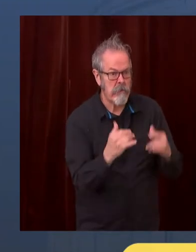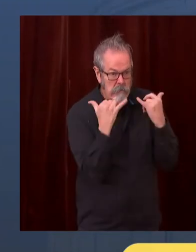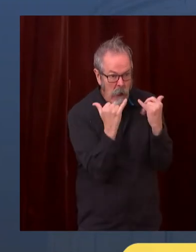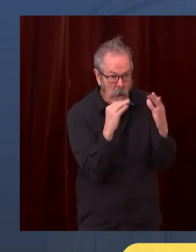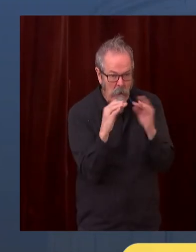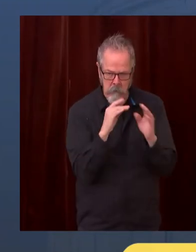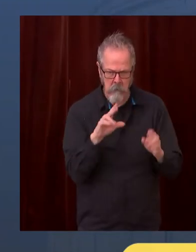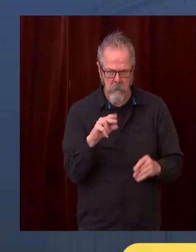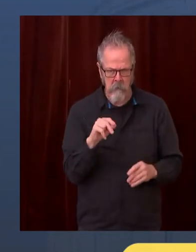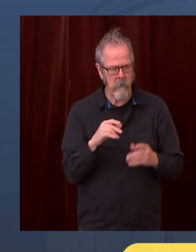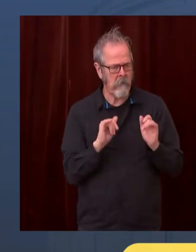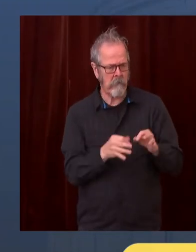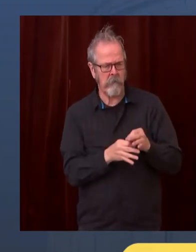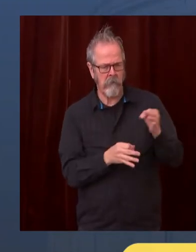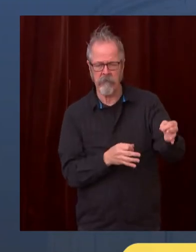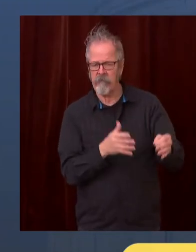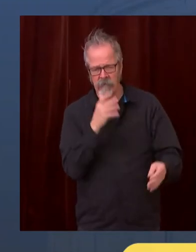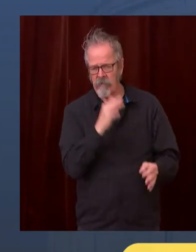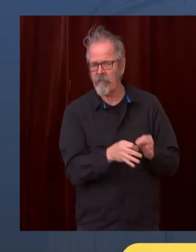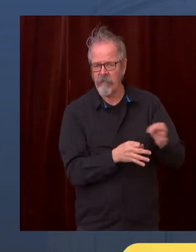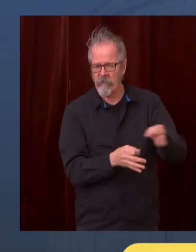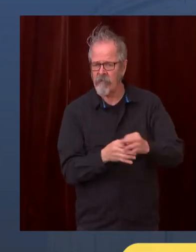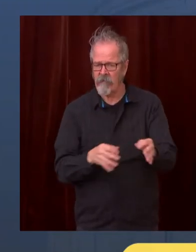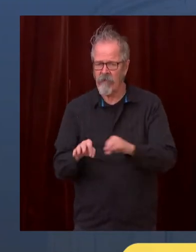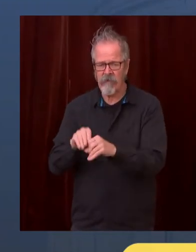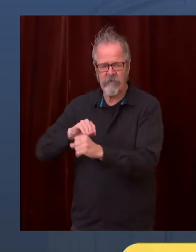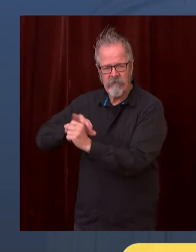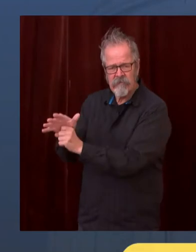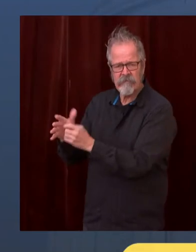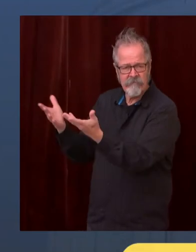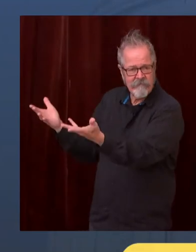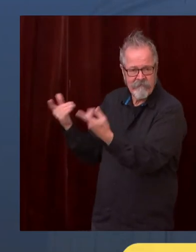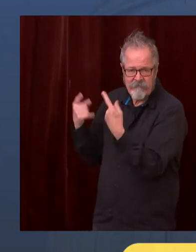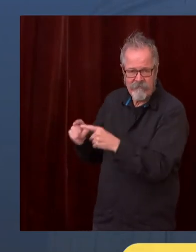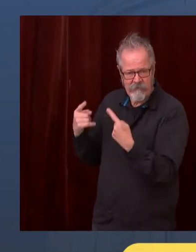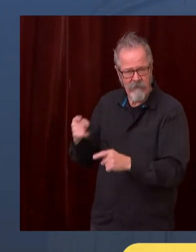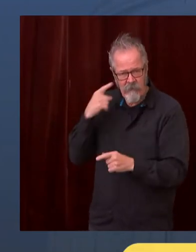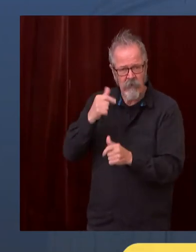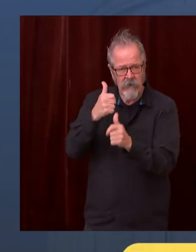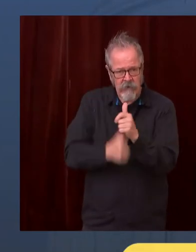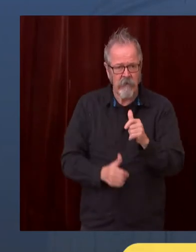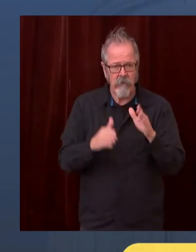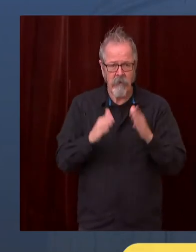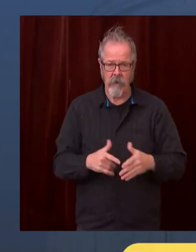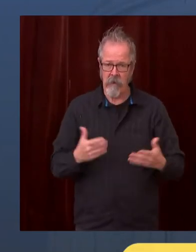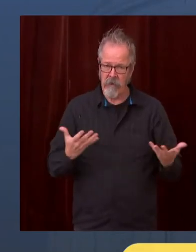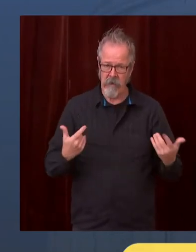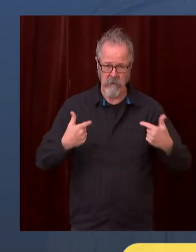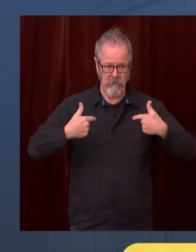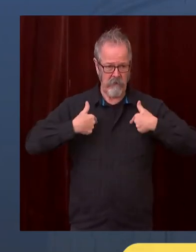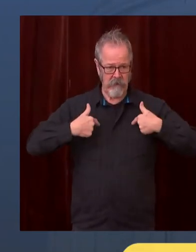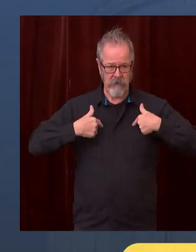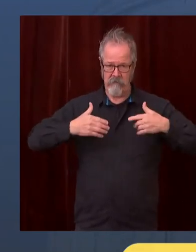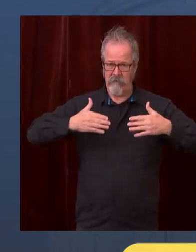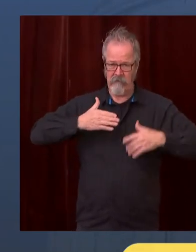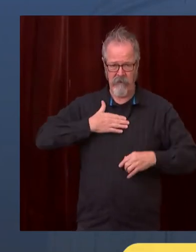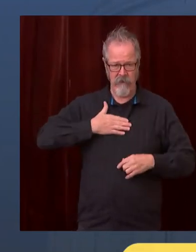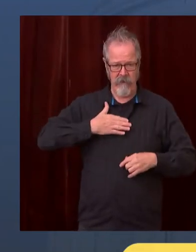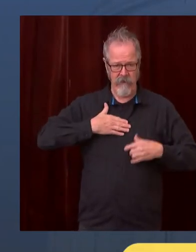us now. And this is not where we want to be. So now is the time to really take action